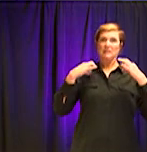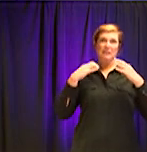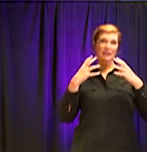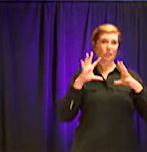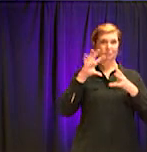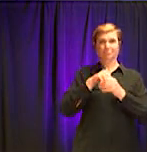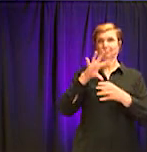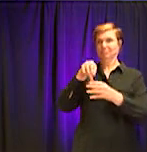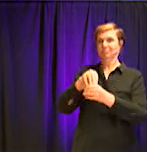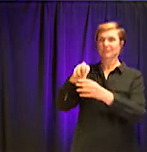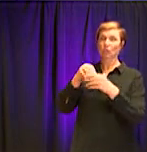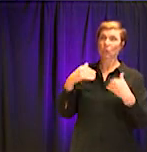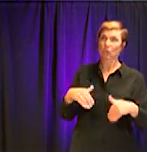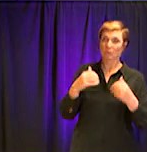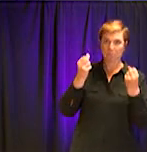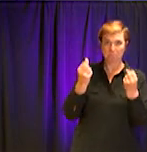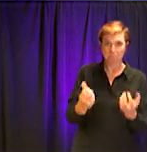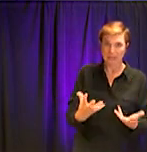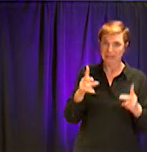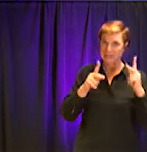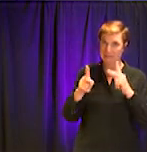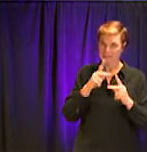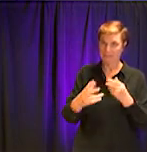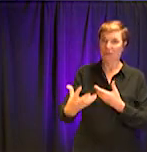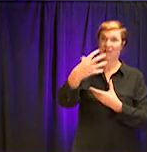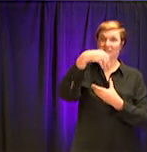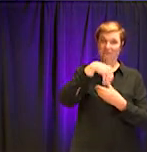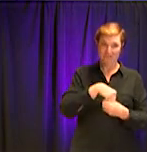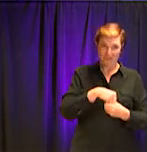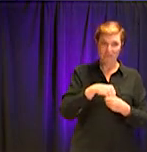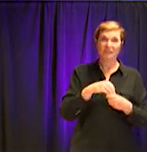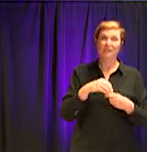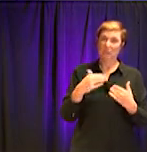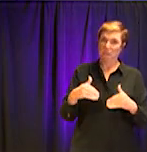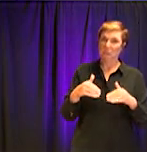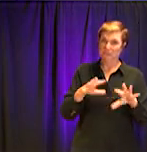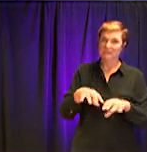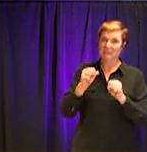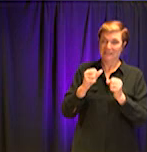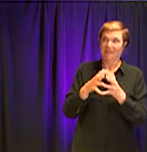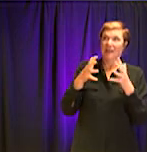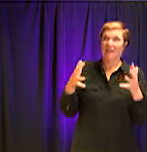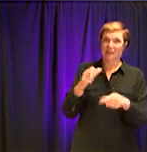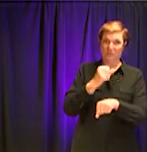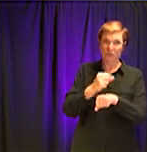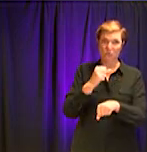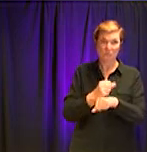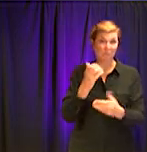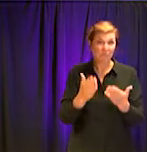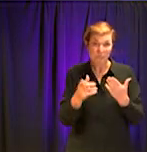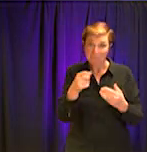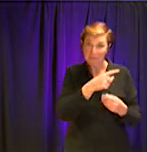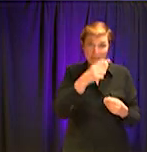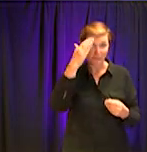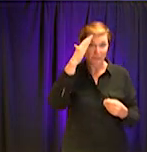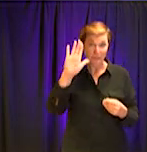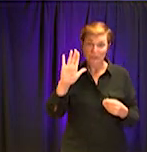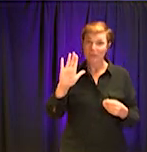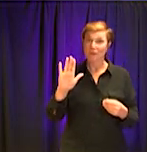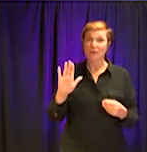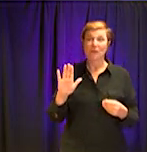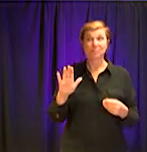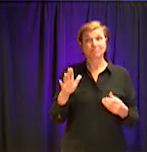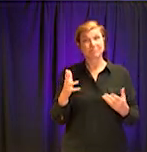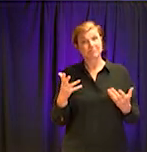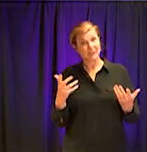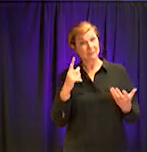taking a lot of partnerships to get this done, and it's taking a village because what most people don't understand in the lives of